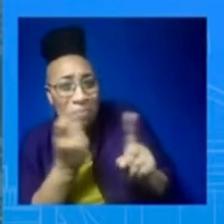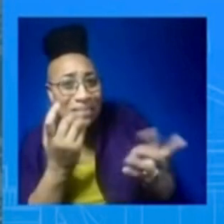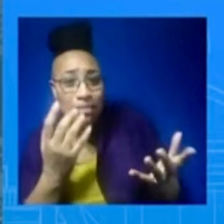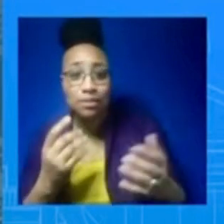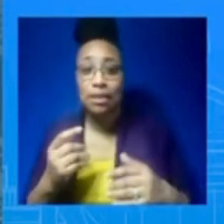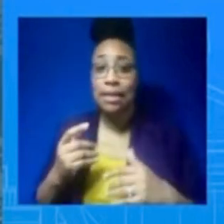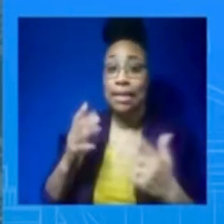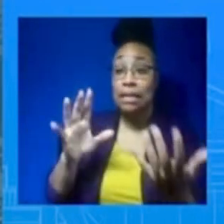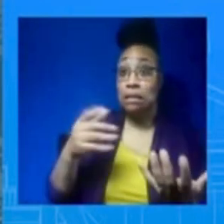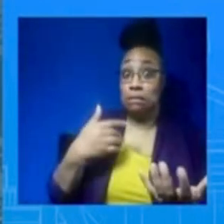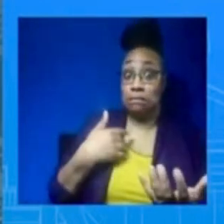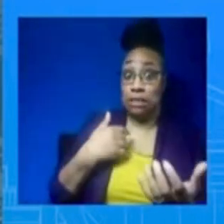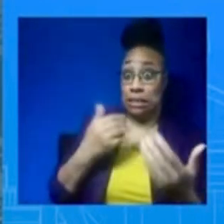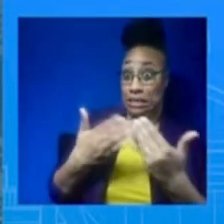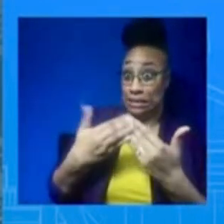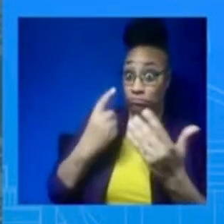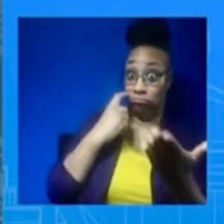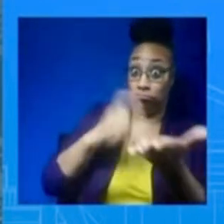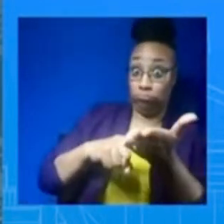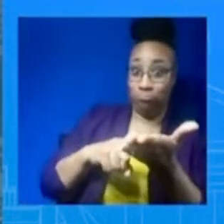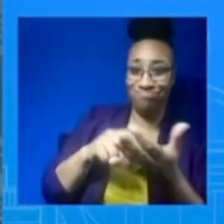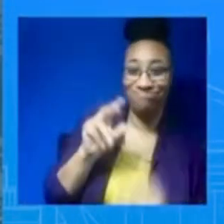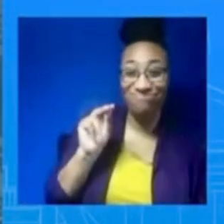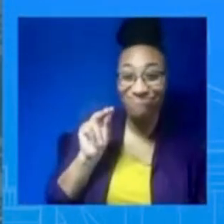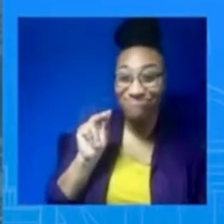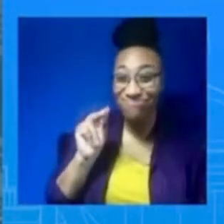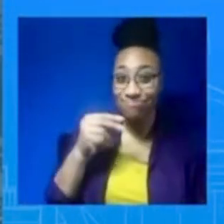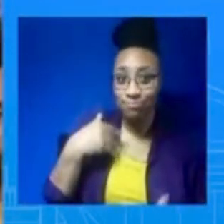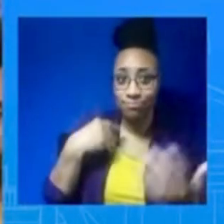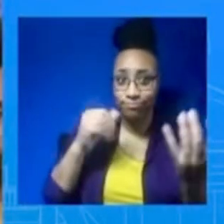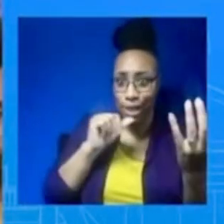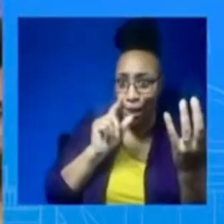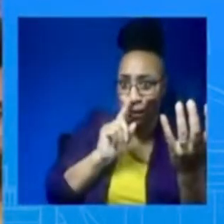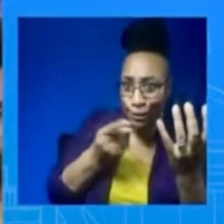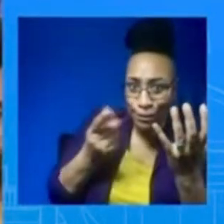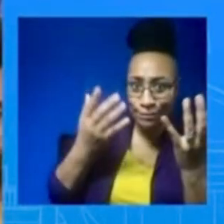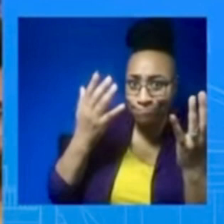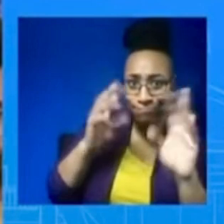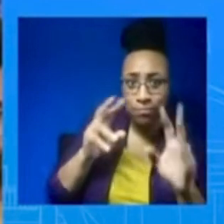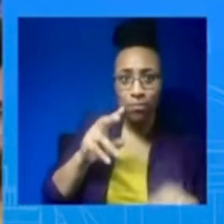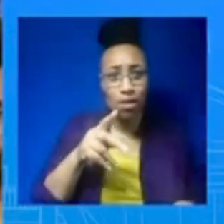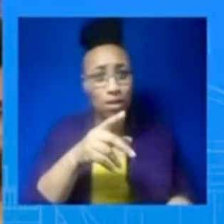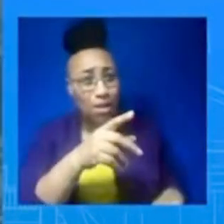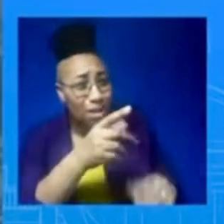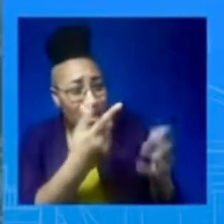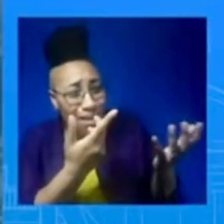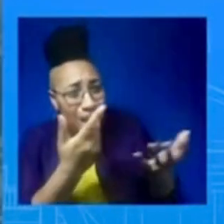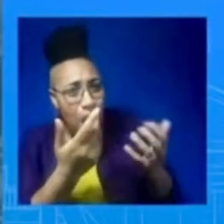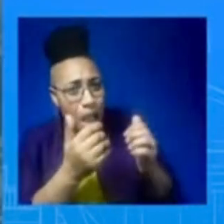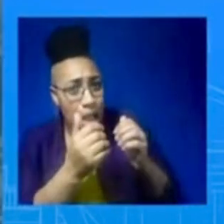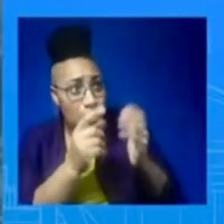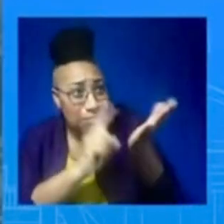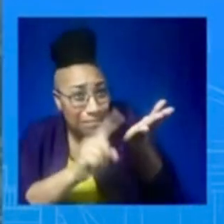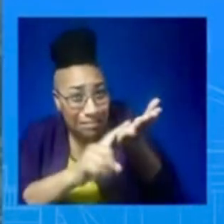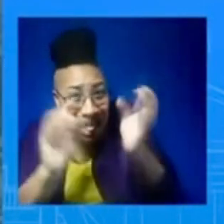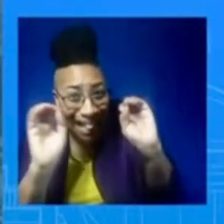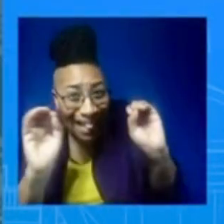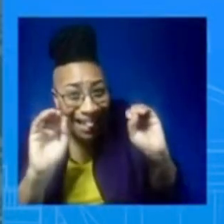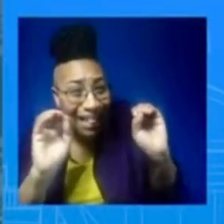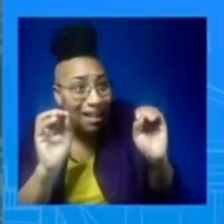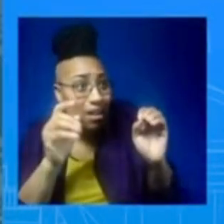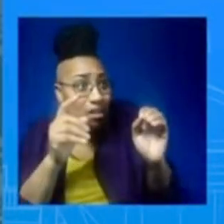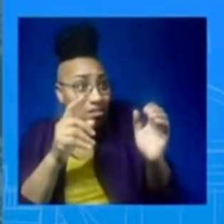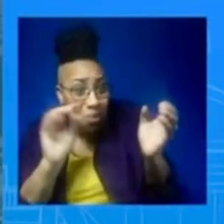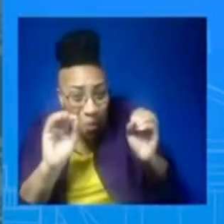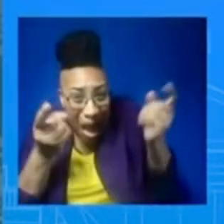a difficult process. debris? I mean, there's no way to identify it without looking at the mean, unless an organization comes forward and knows definitively that it was